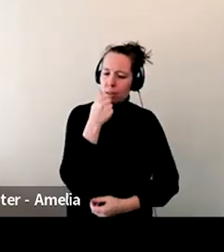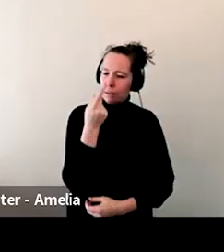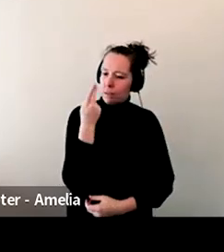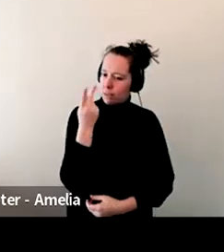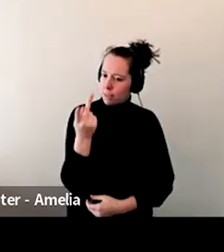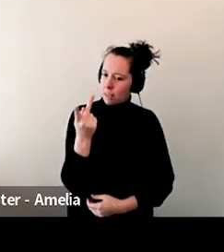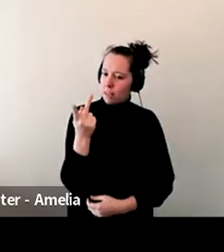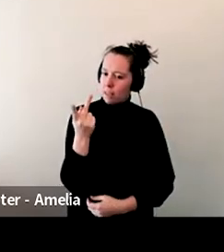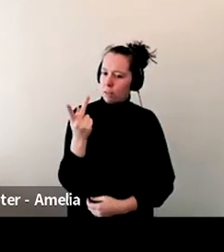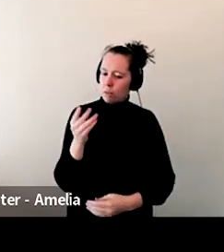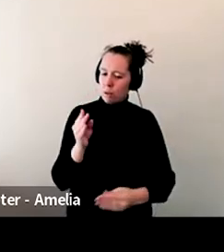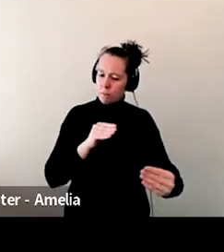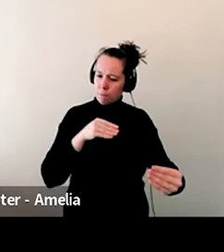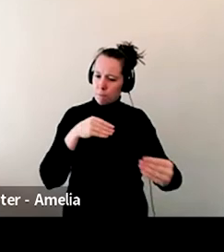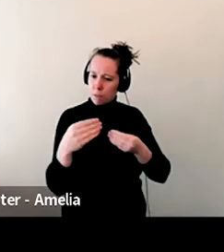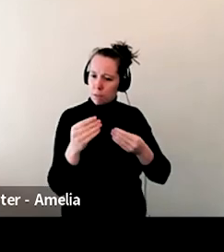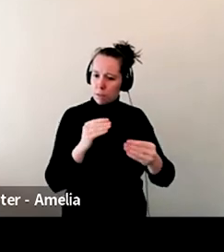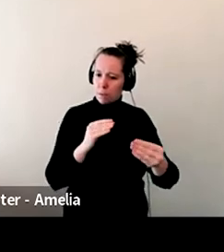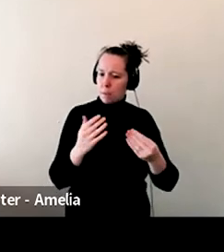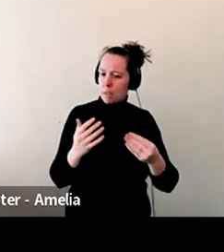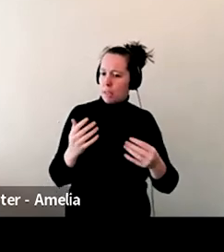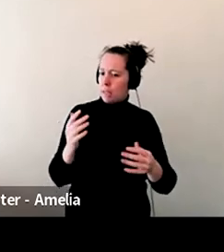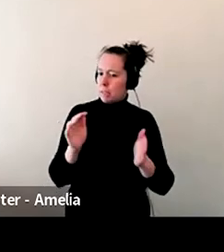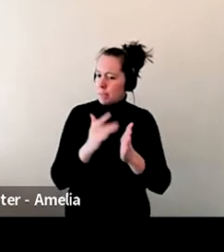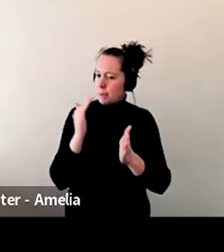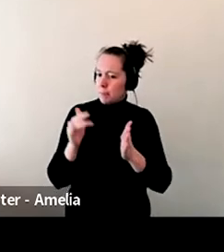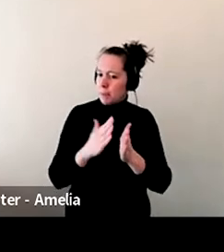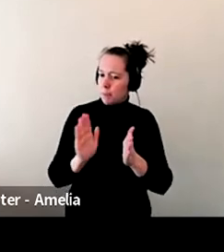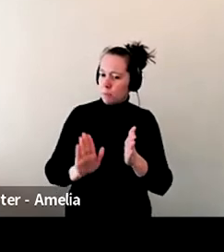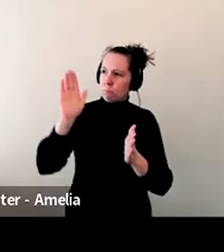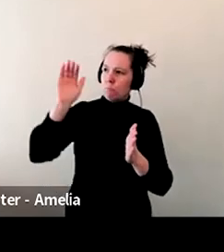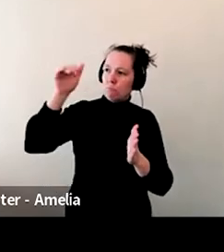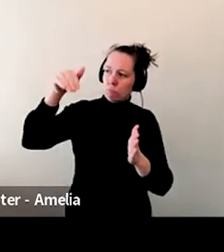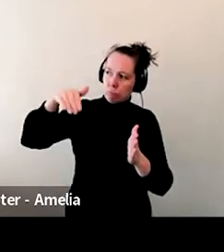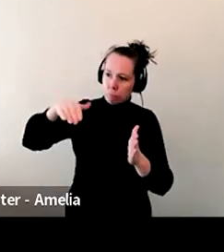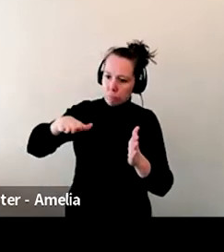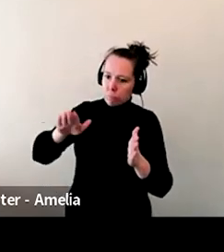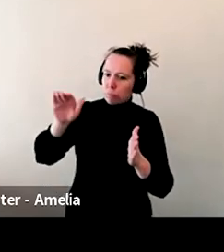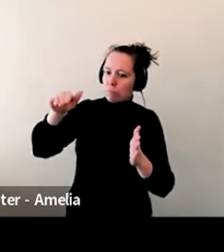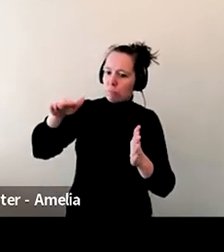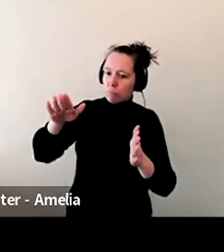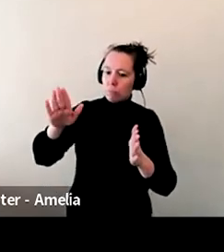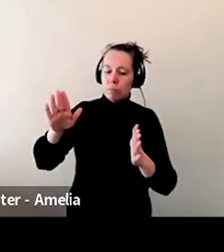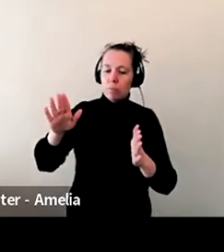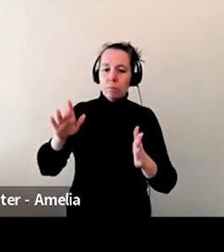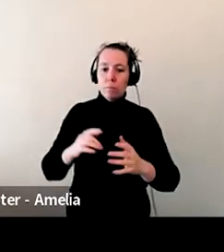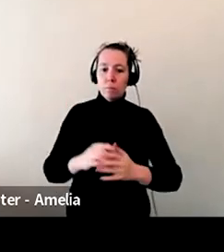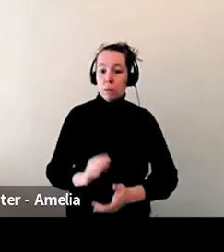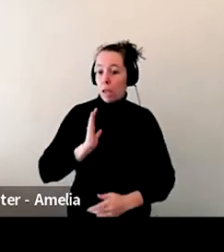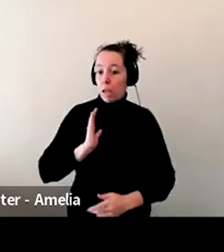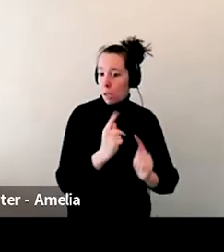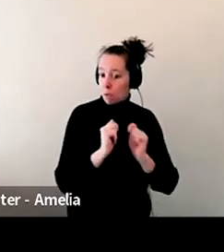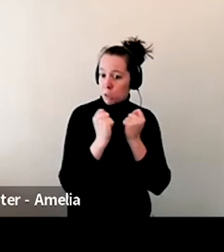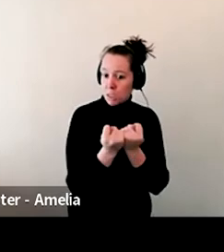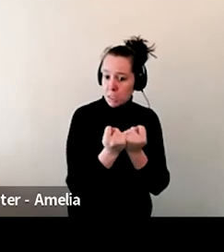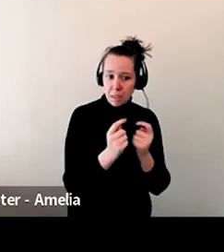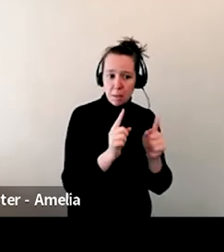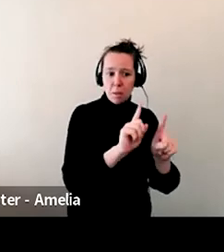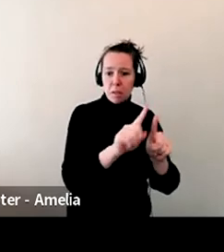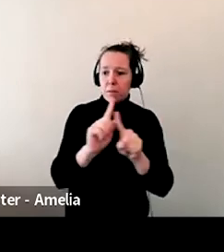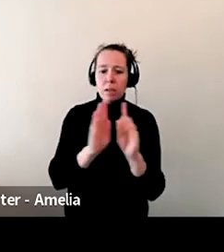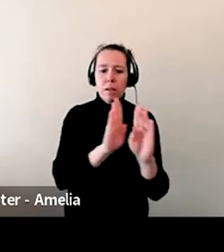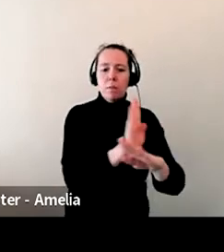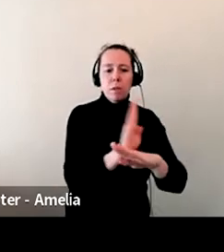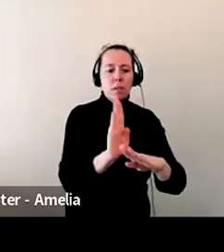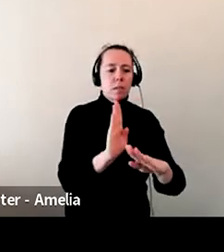And we did talk to several other retailers in town here to get kind of projections on sales. And then I also